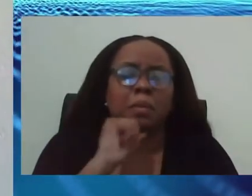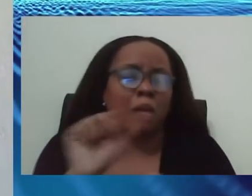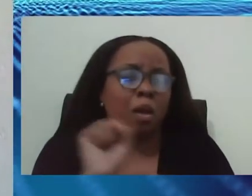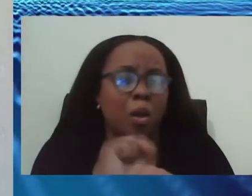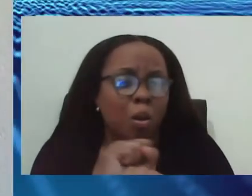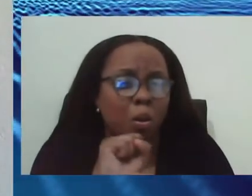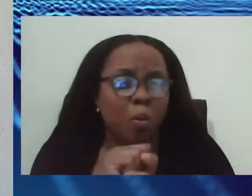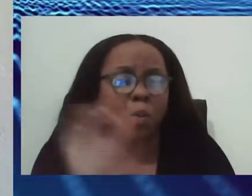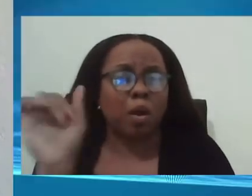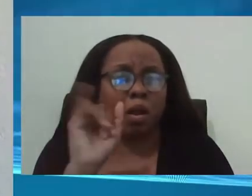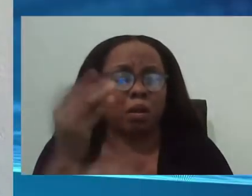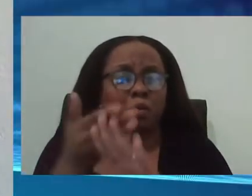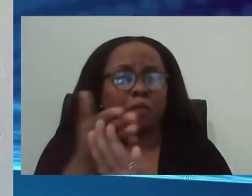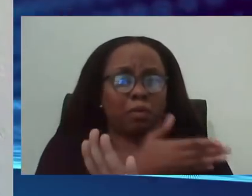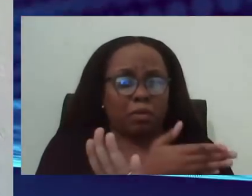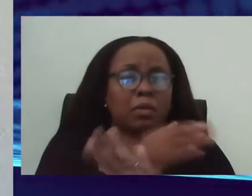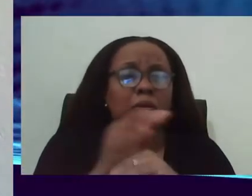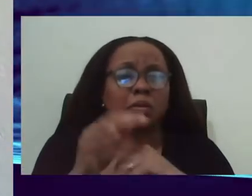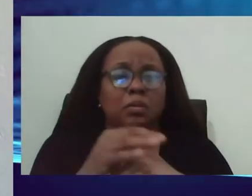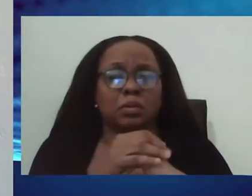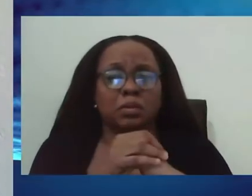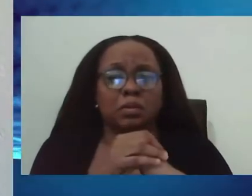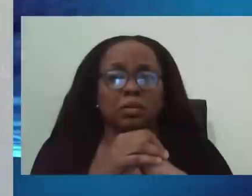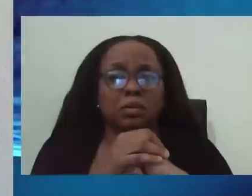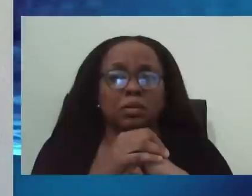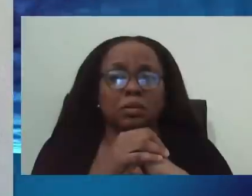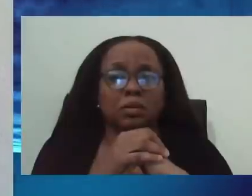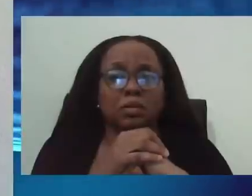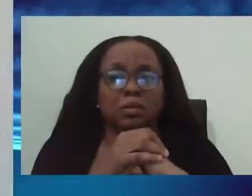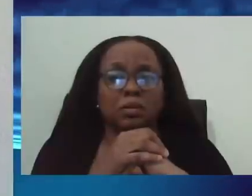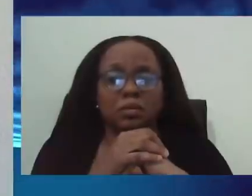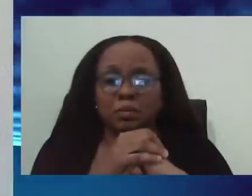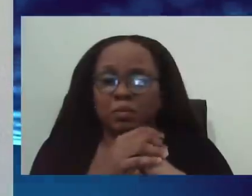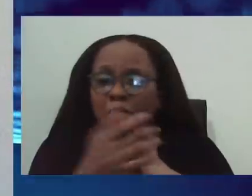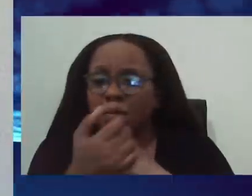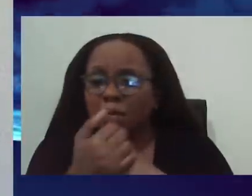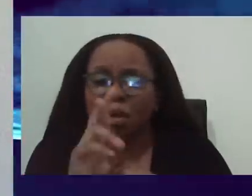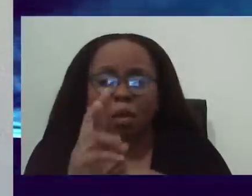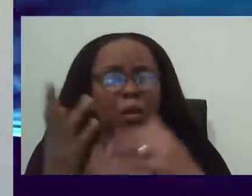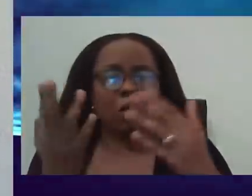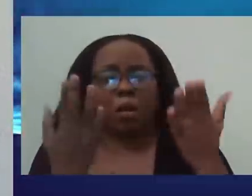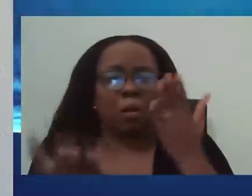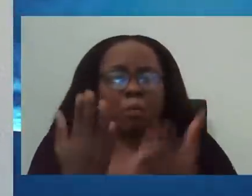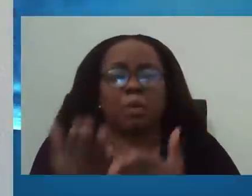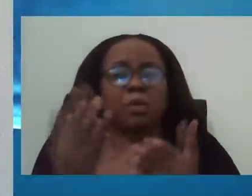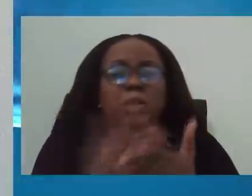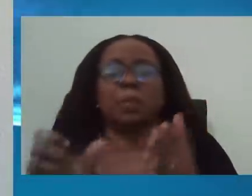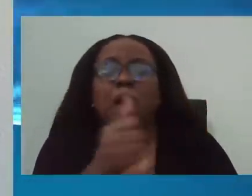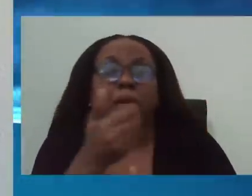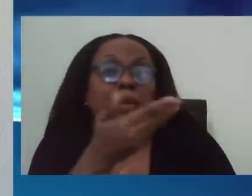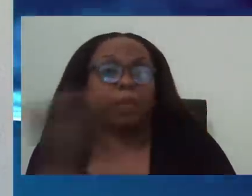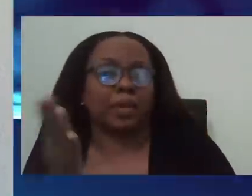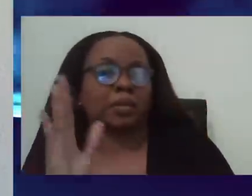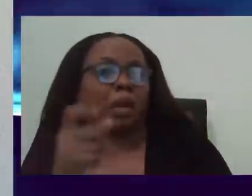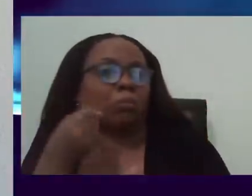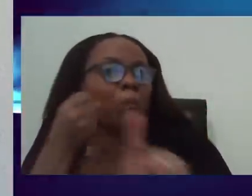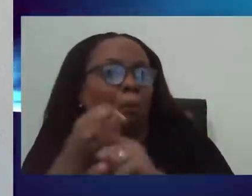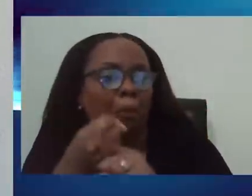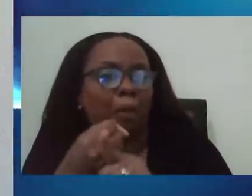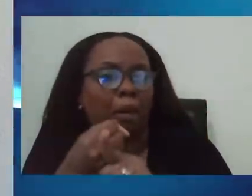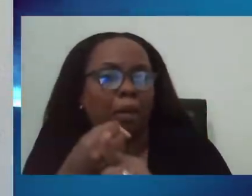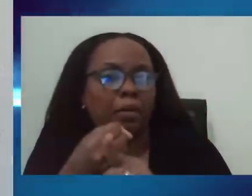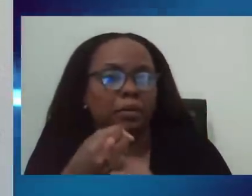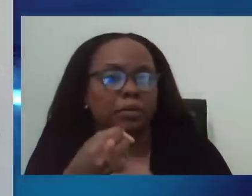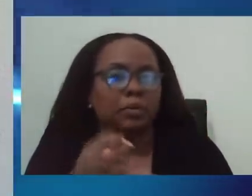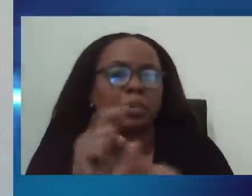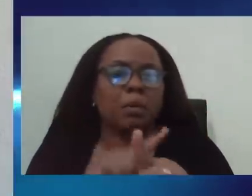And it's likely to have some negative effects that we don't want, side effects that we don't want, things that Dr. Herbert spoke about. But we